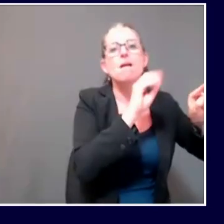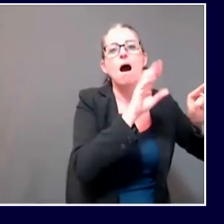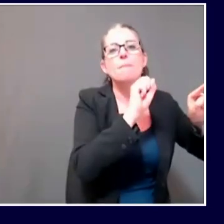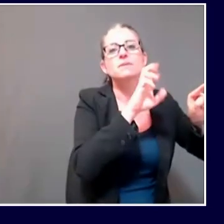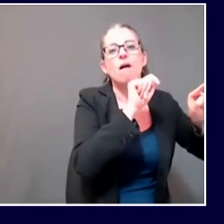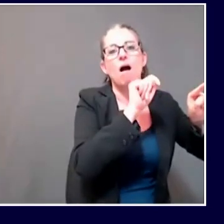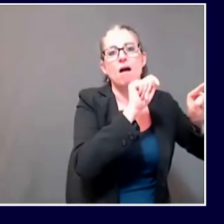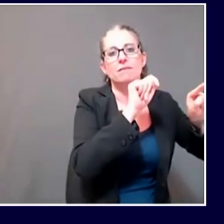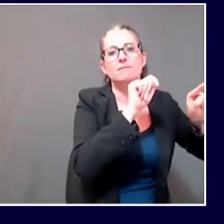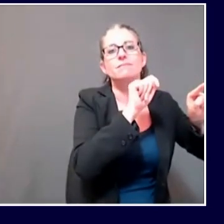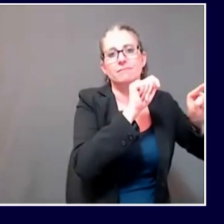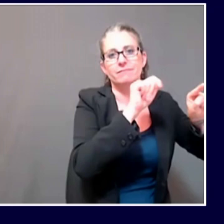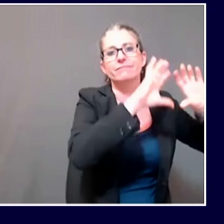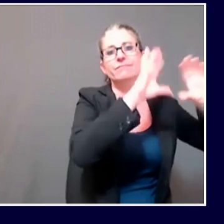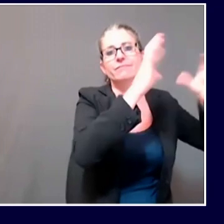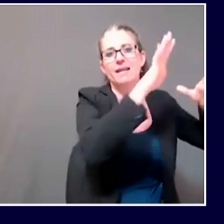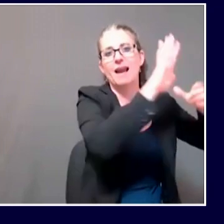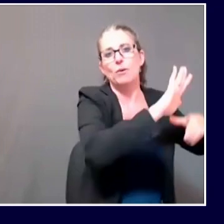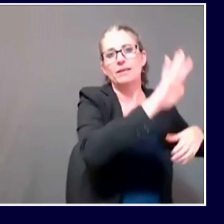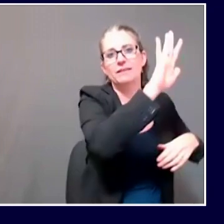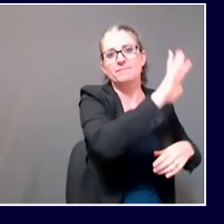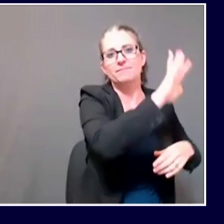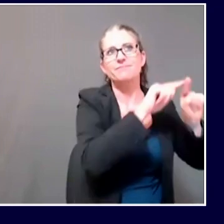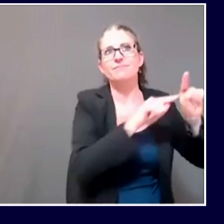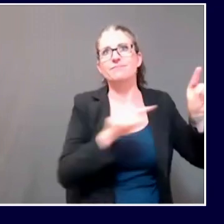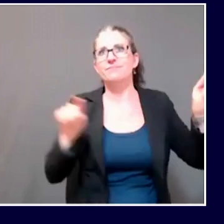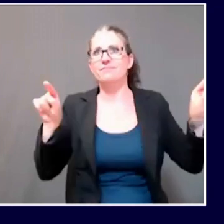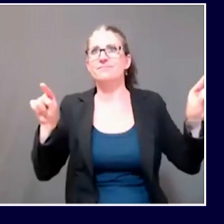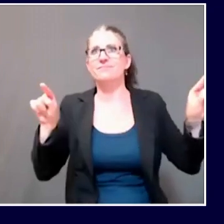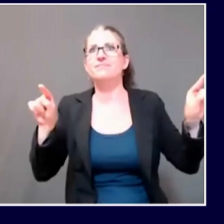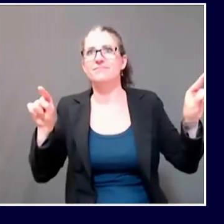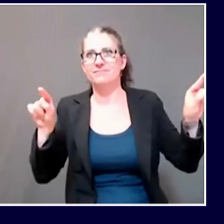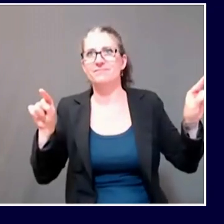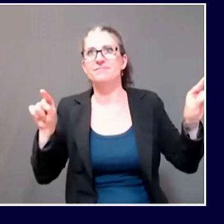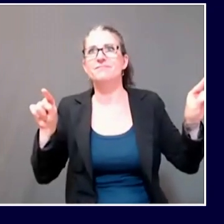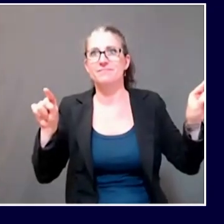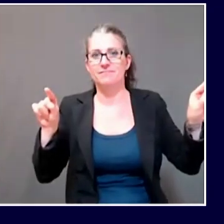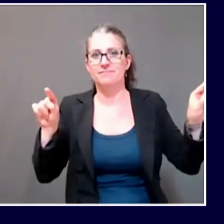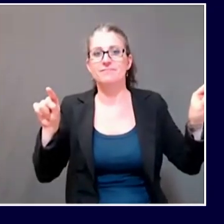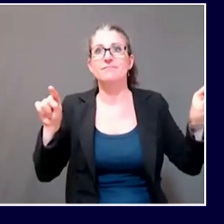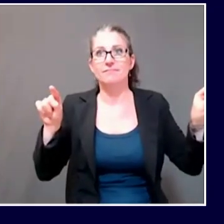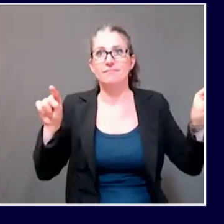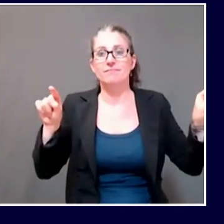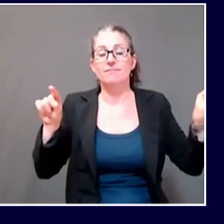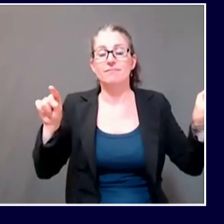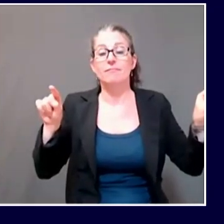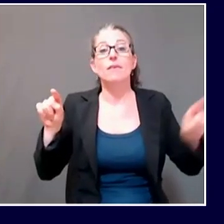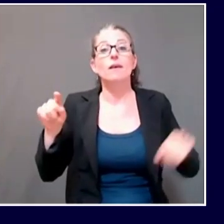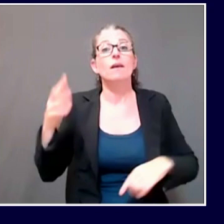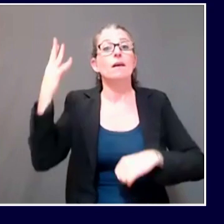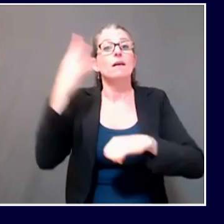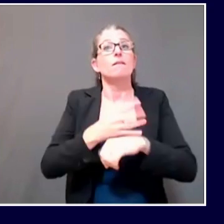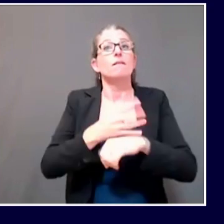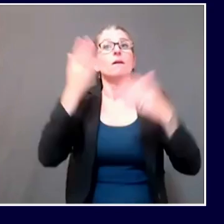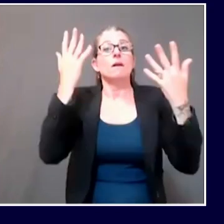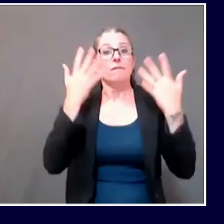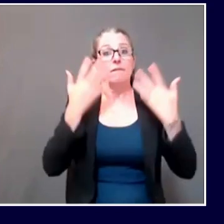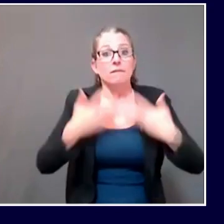incubation period for COVID-19. I just want to remind everyone that as our investigation